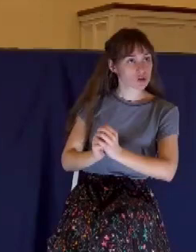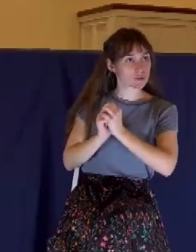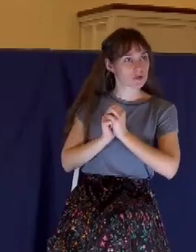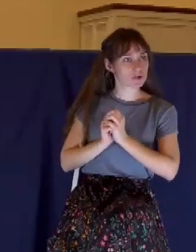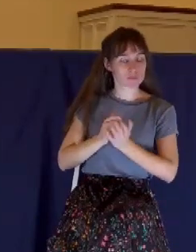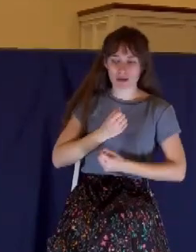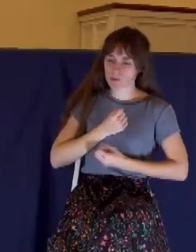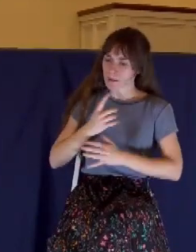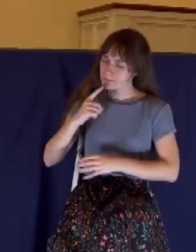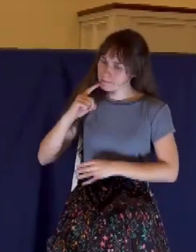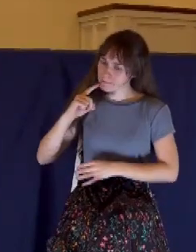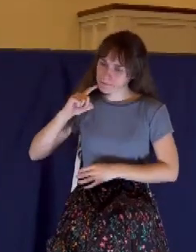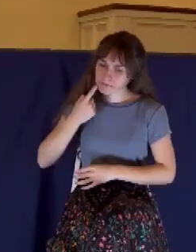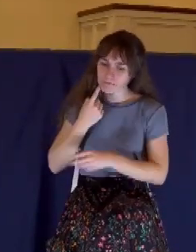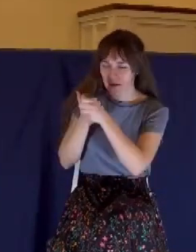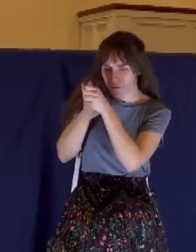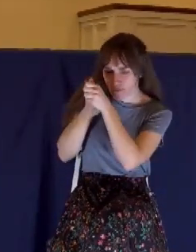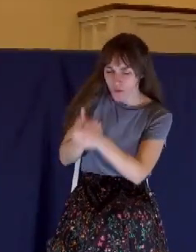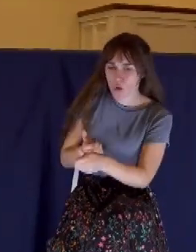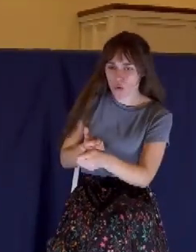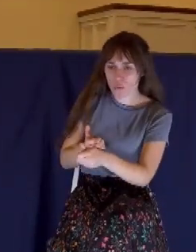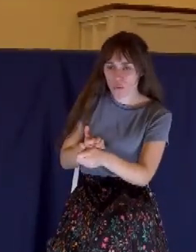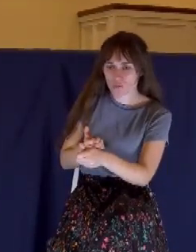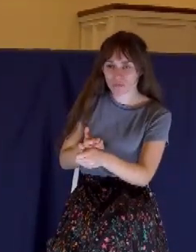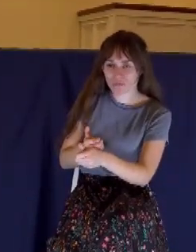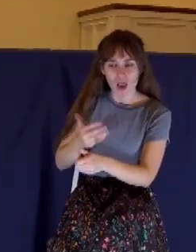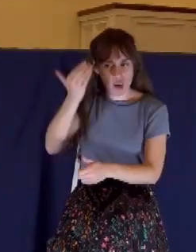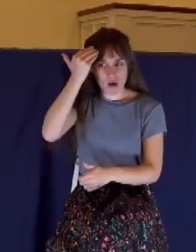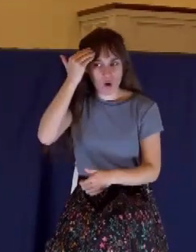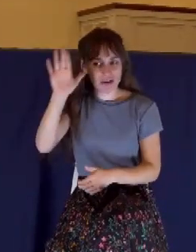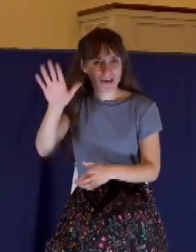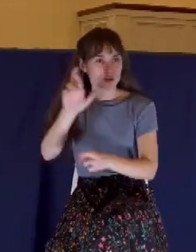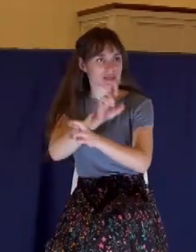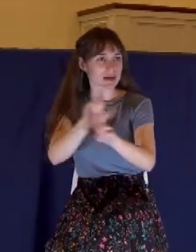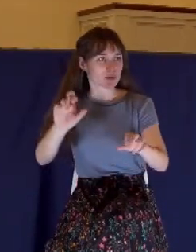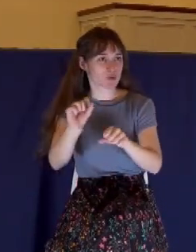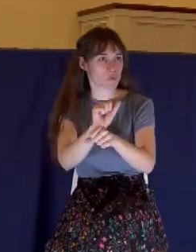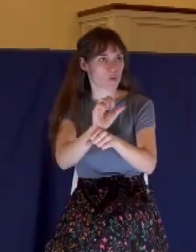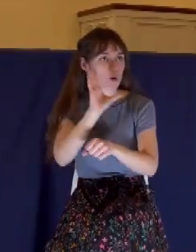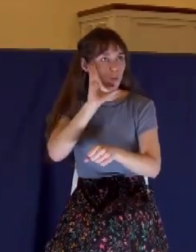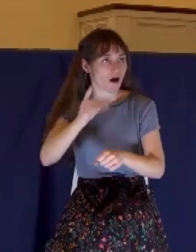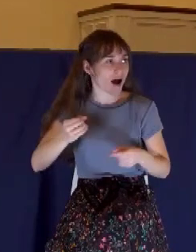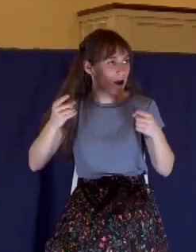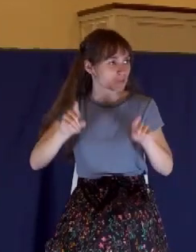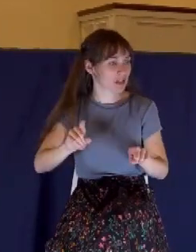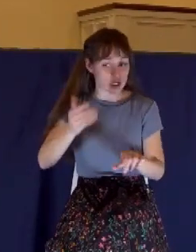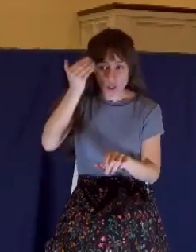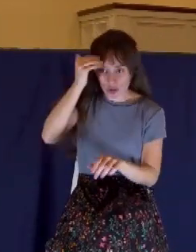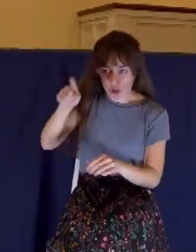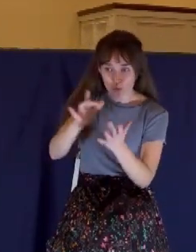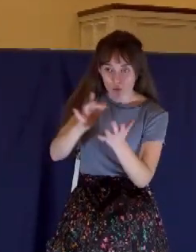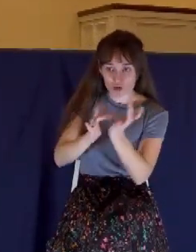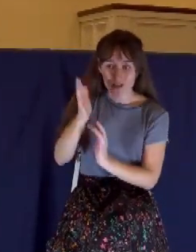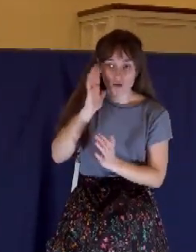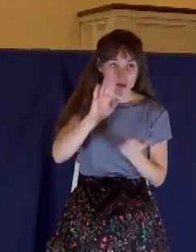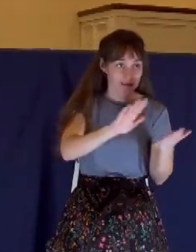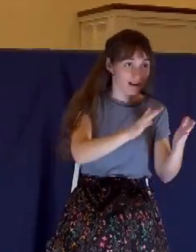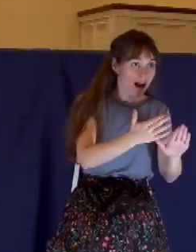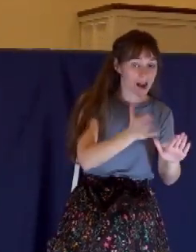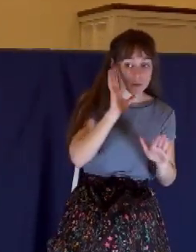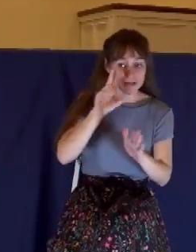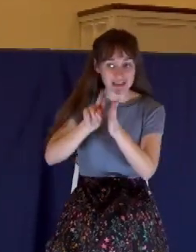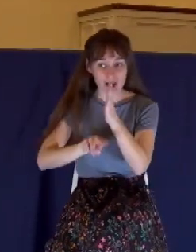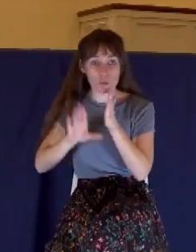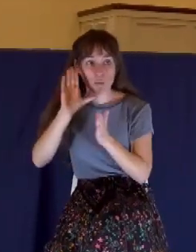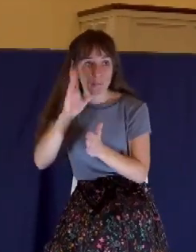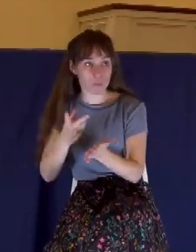redemptive work which was yet to come. She knew He was going to die. She knew He was going to be buried. She knew He was going to rise again. By the